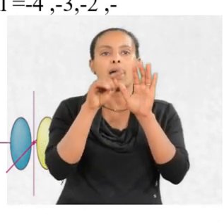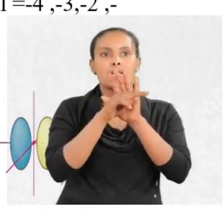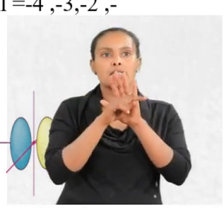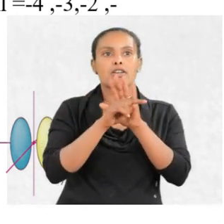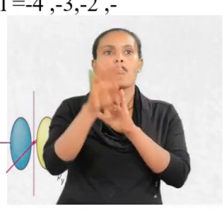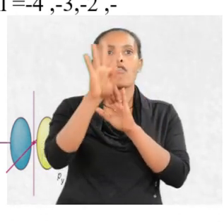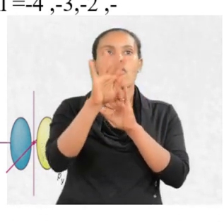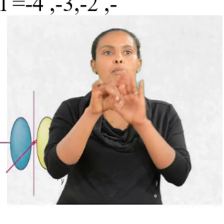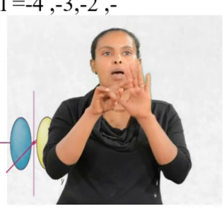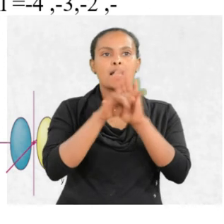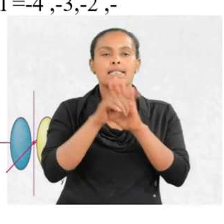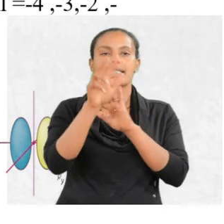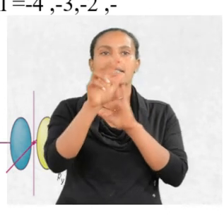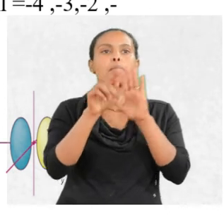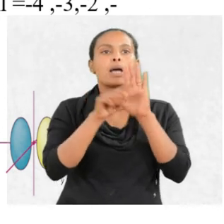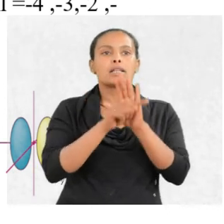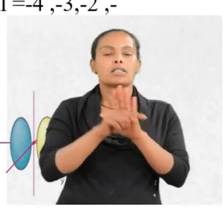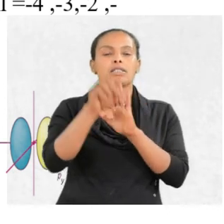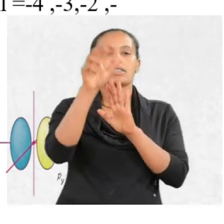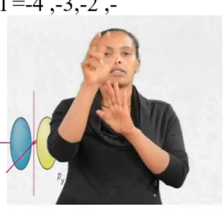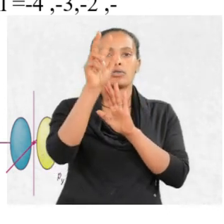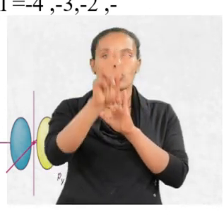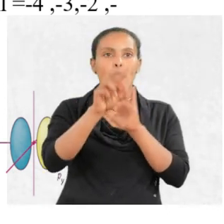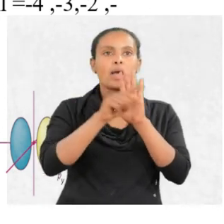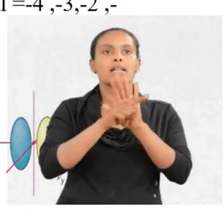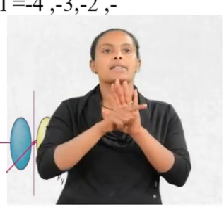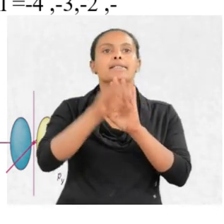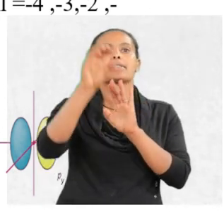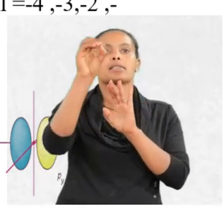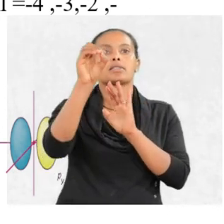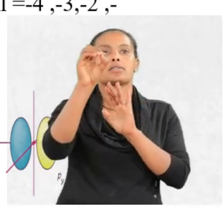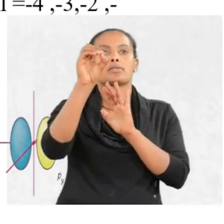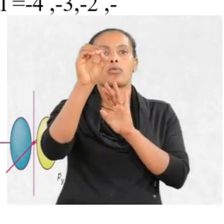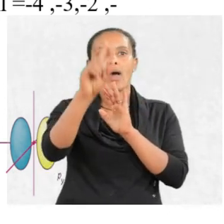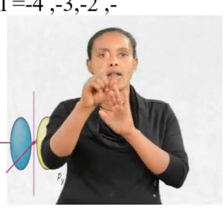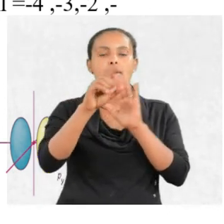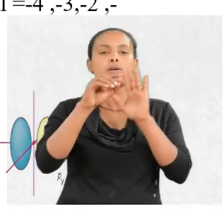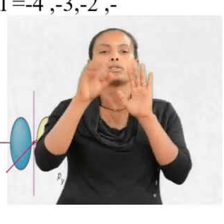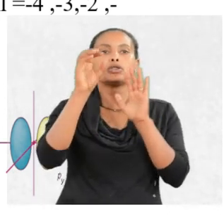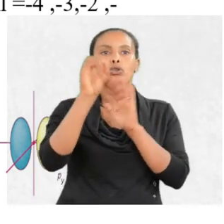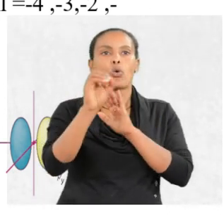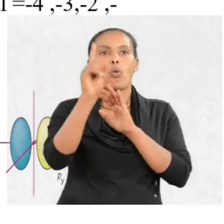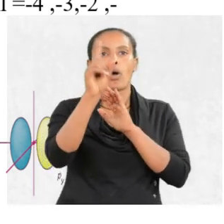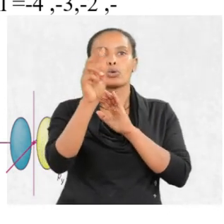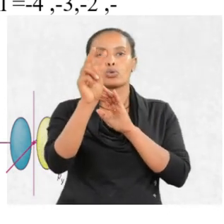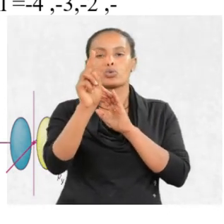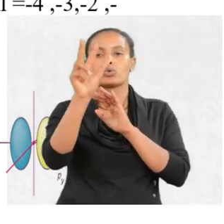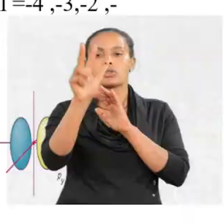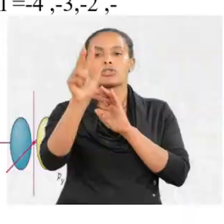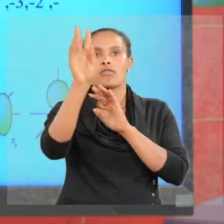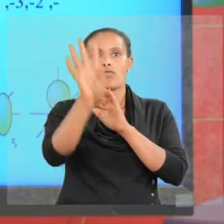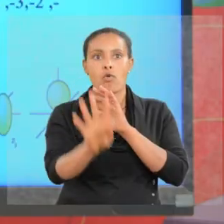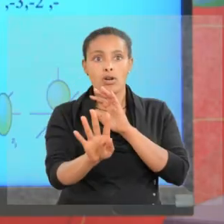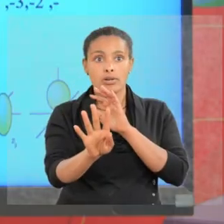stream, minus two, minus one, zero, one, two, three, four.